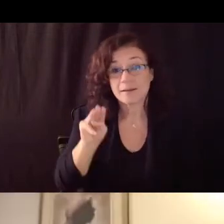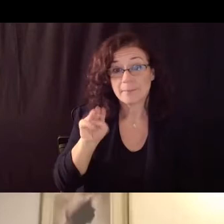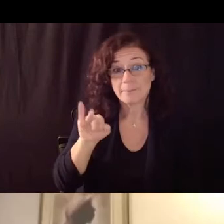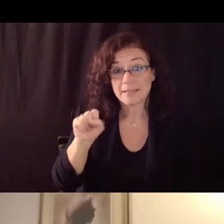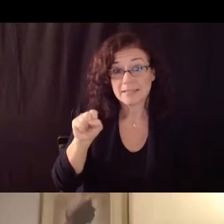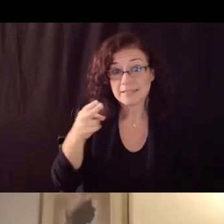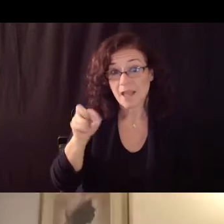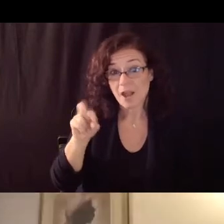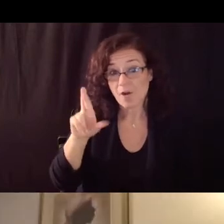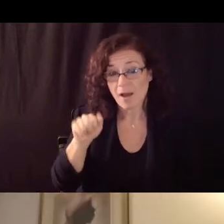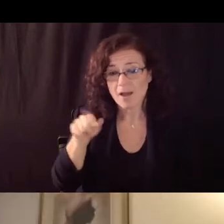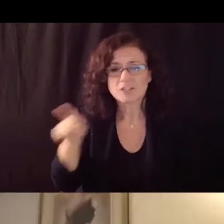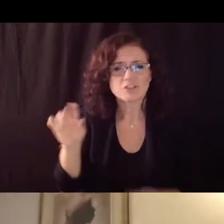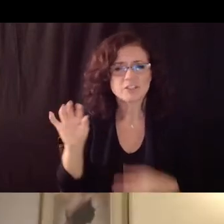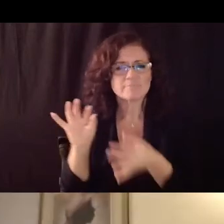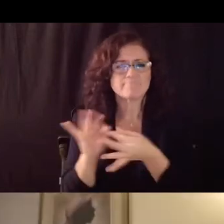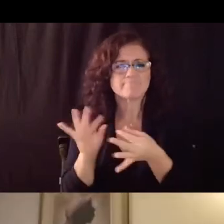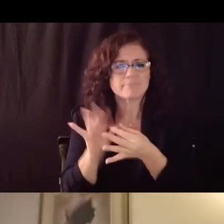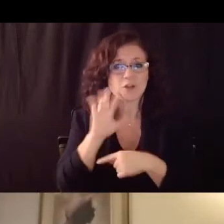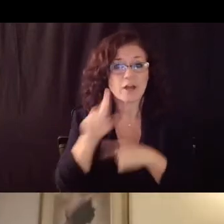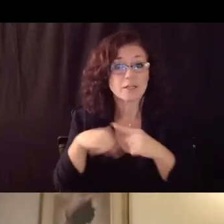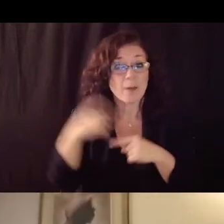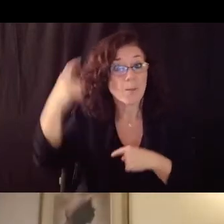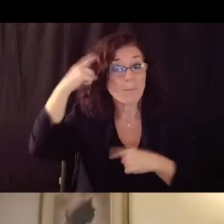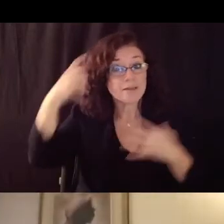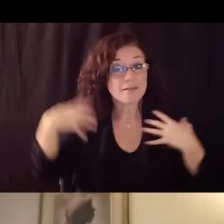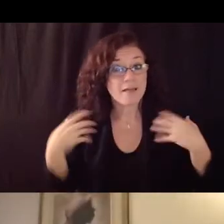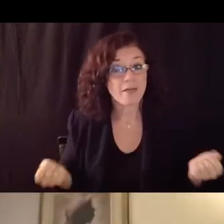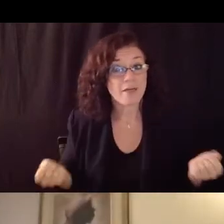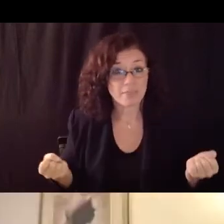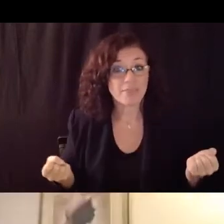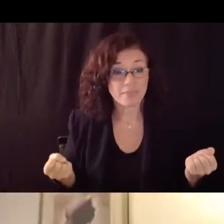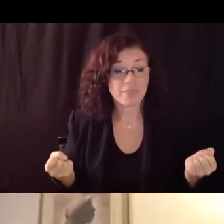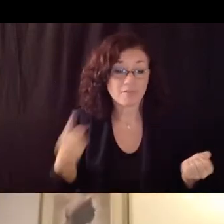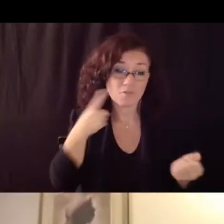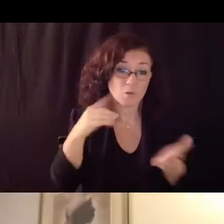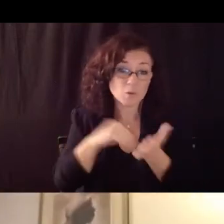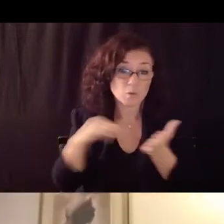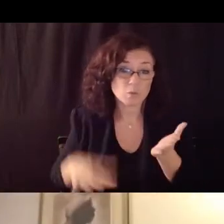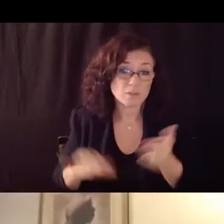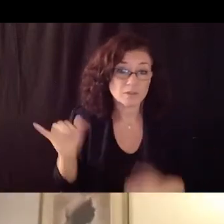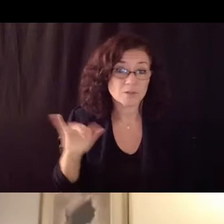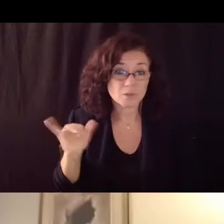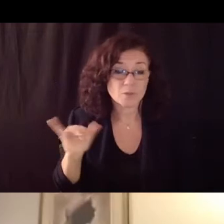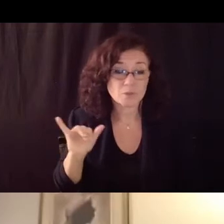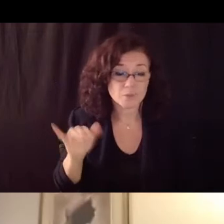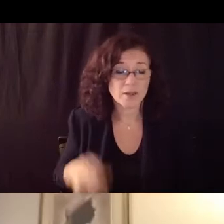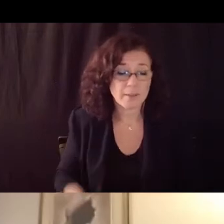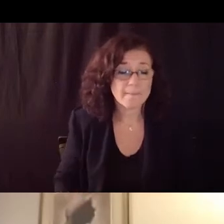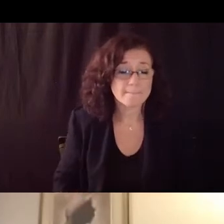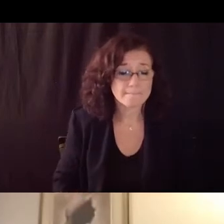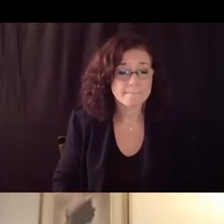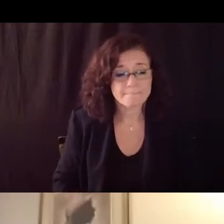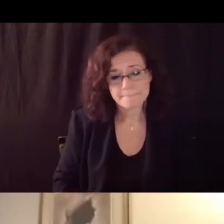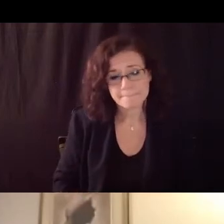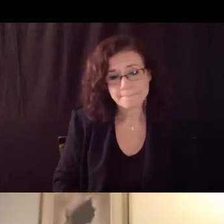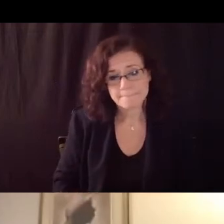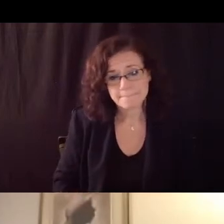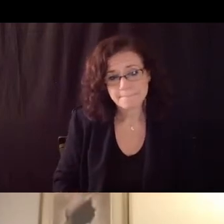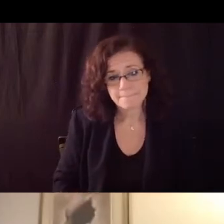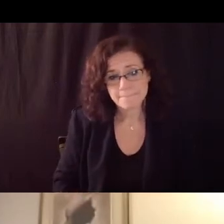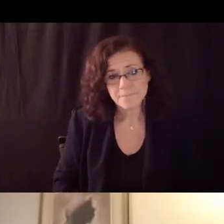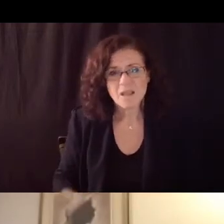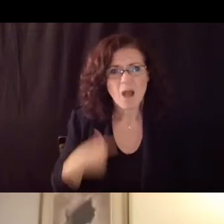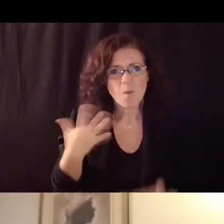um i know that i i guess um i just want to bring up uh what's happening uh in our community